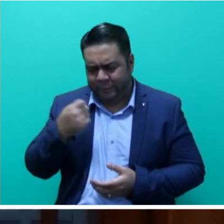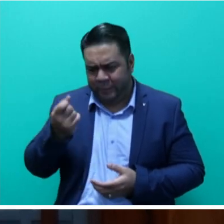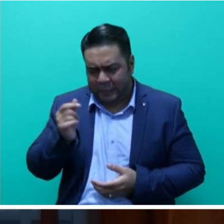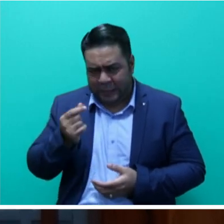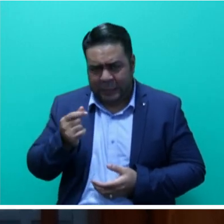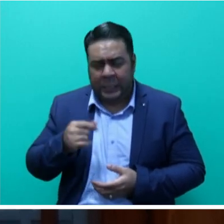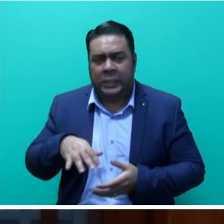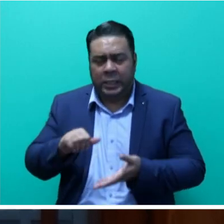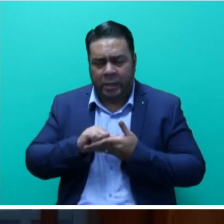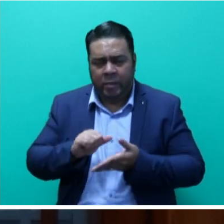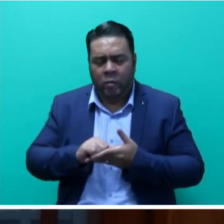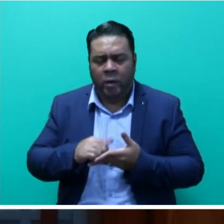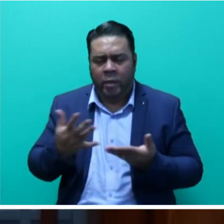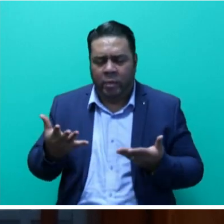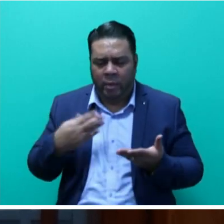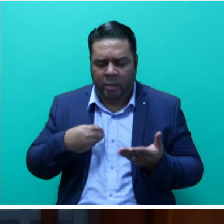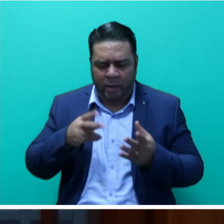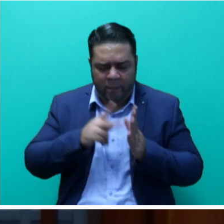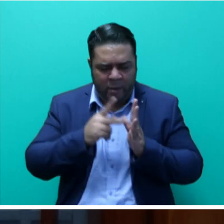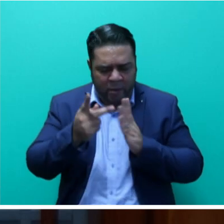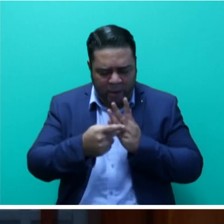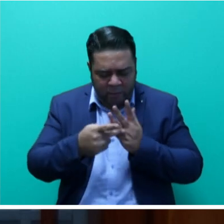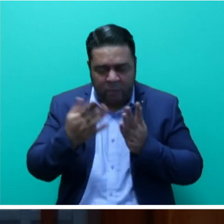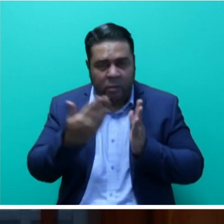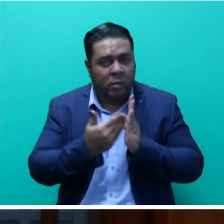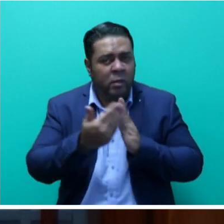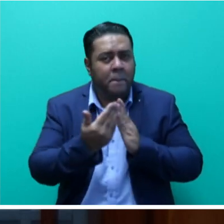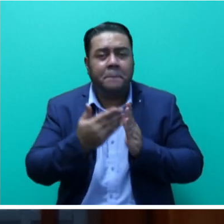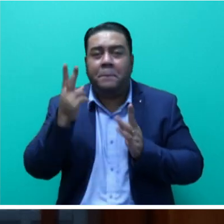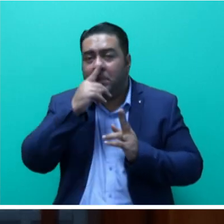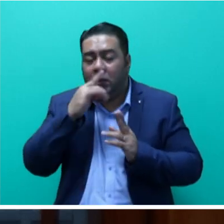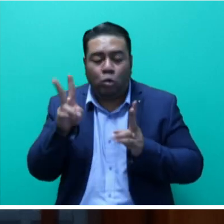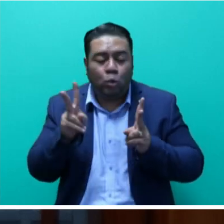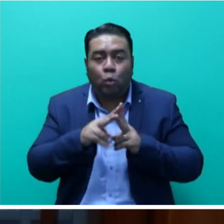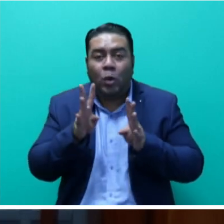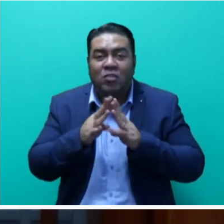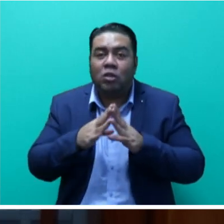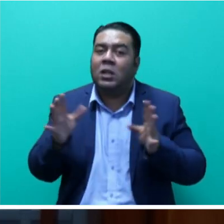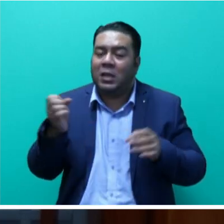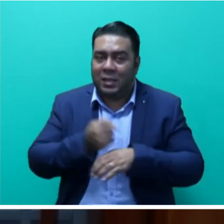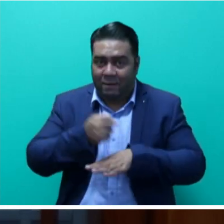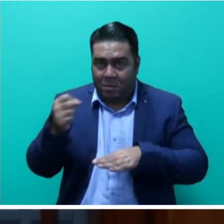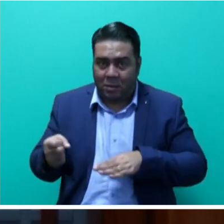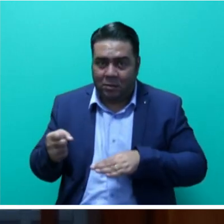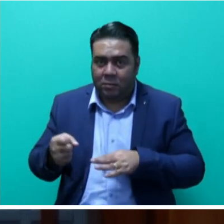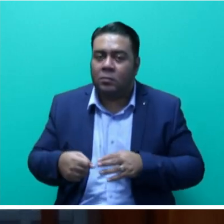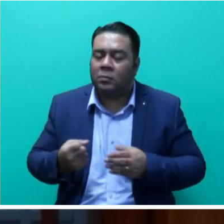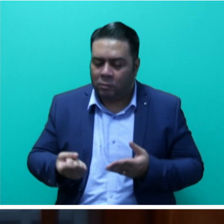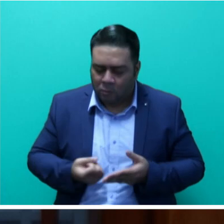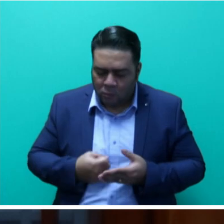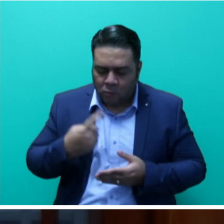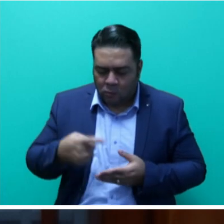the desire of the People's Coalition and this government to continue to rebuild the country